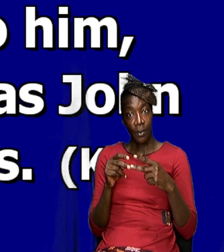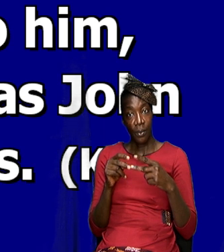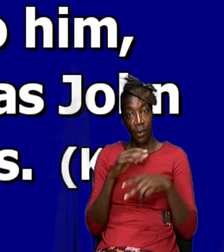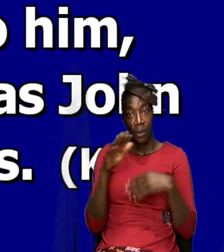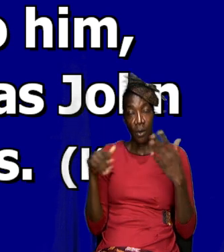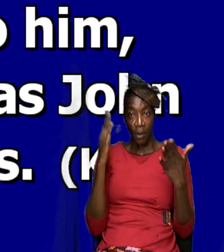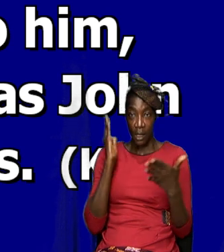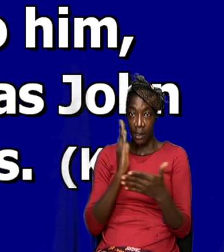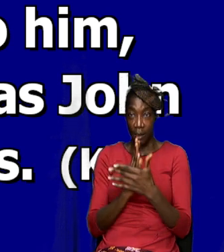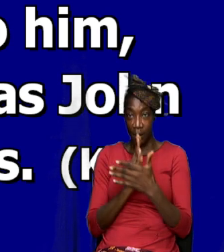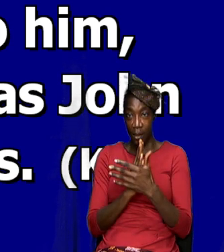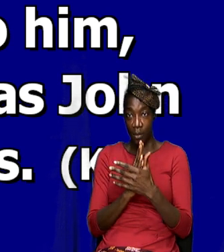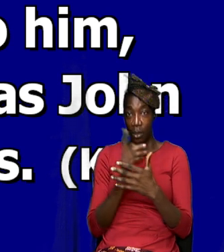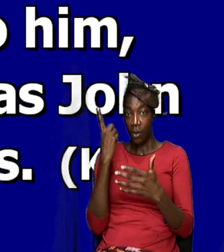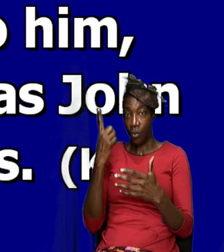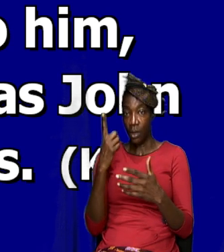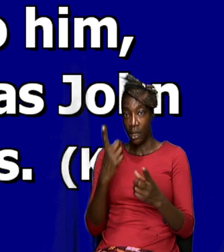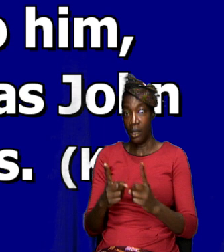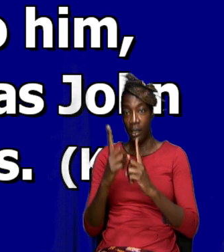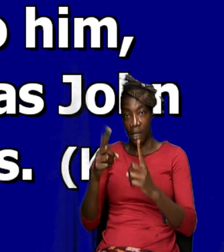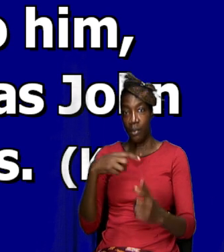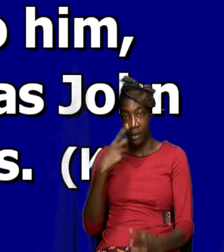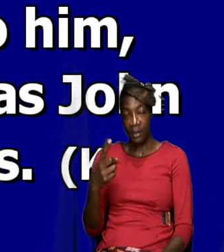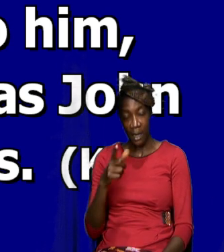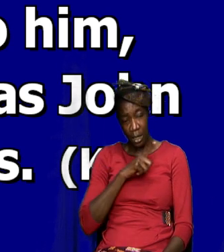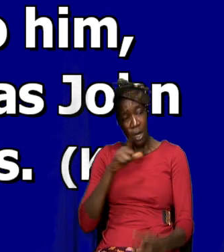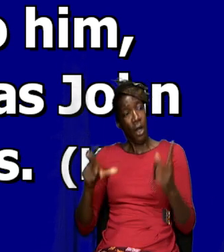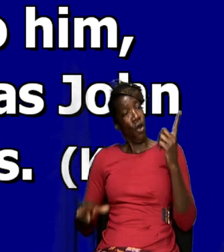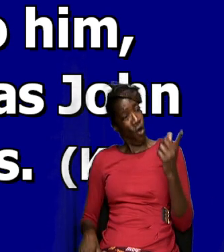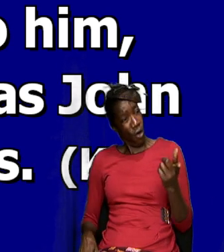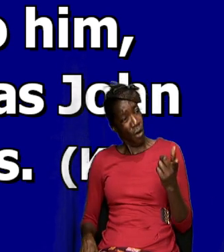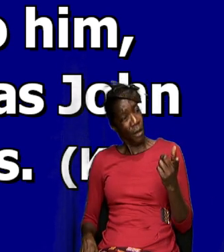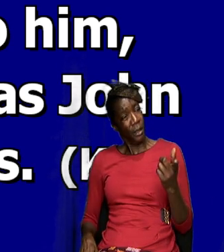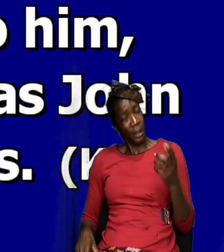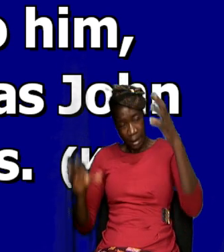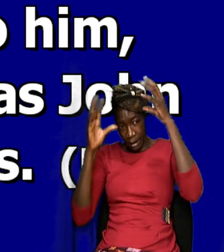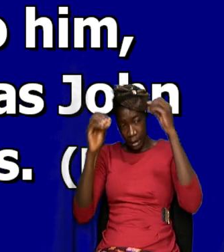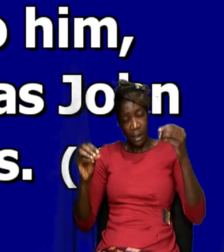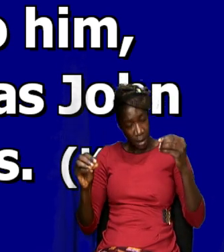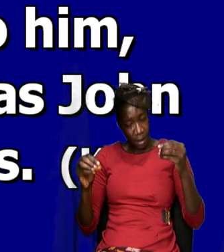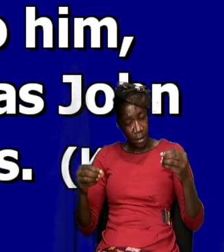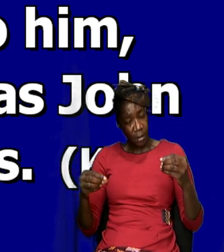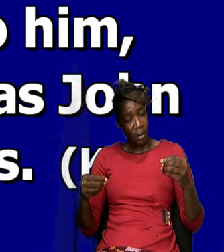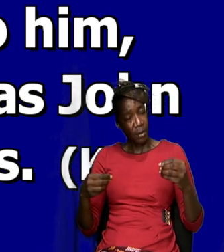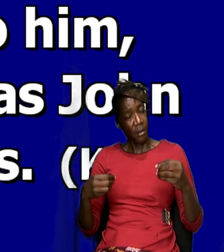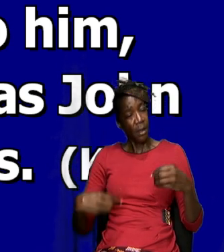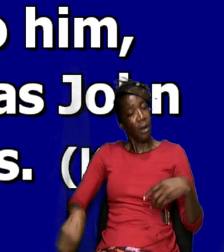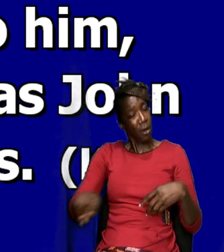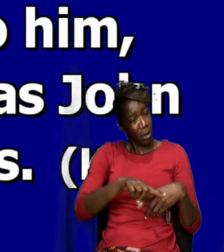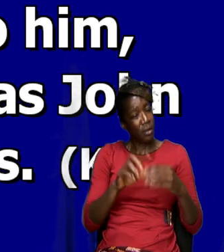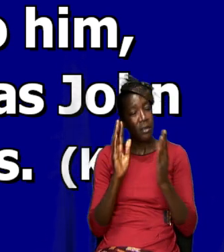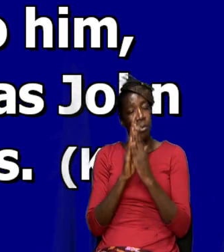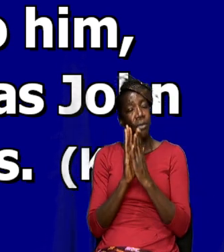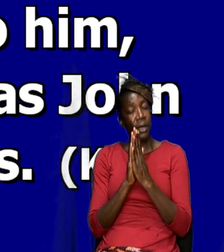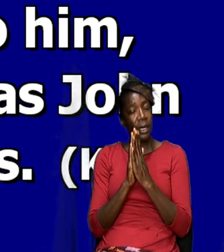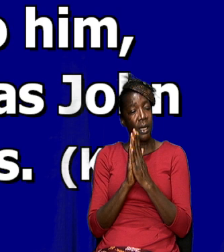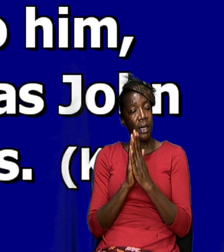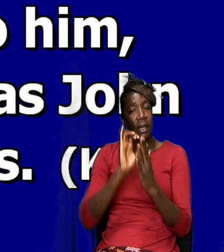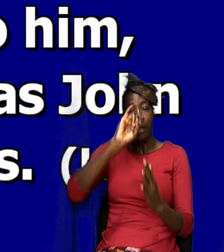when he ceased one of his disciples said unto him Lord teach us to pray